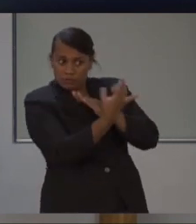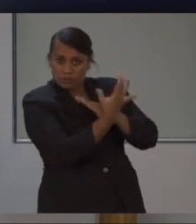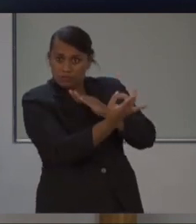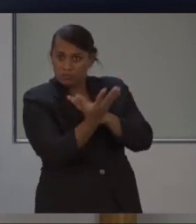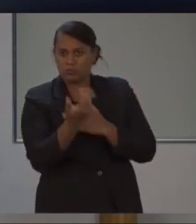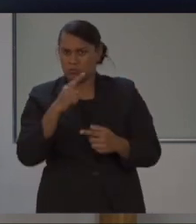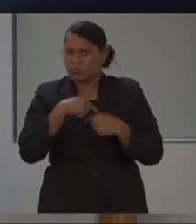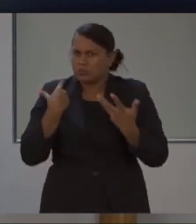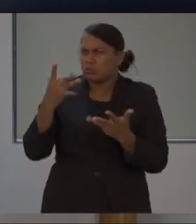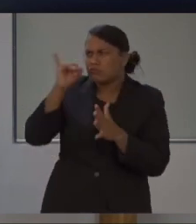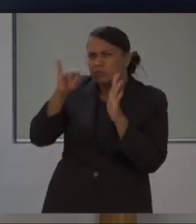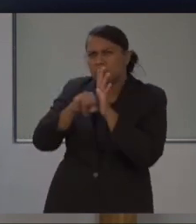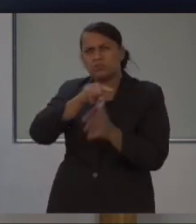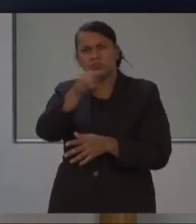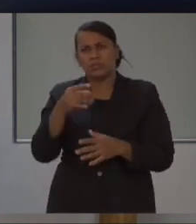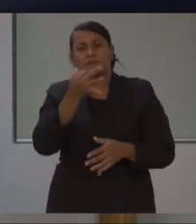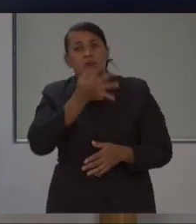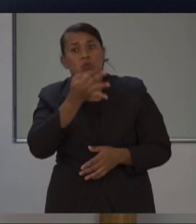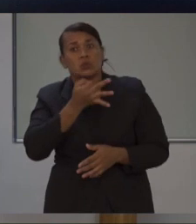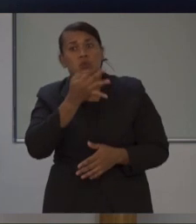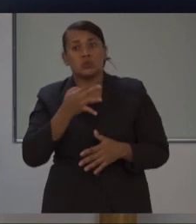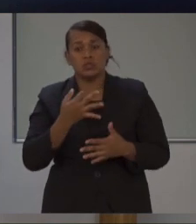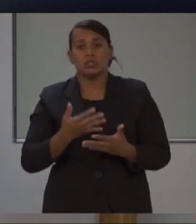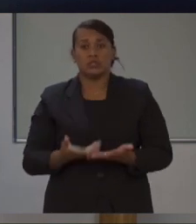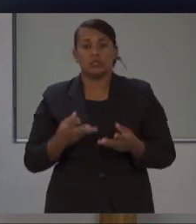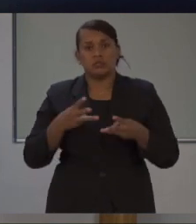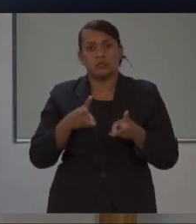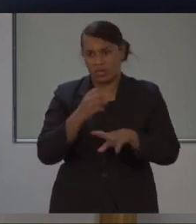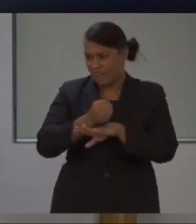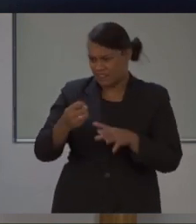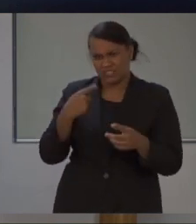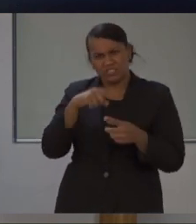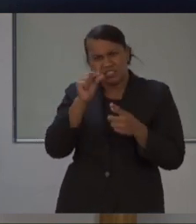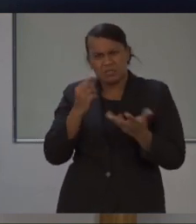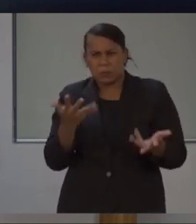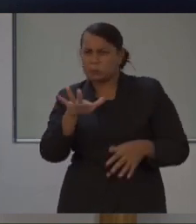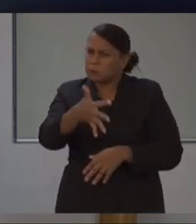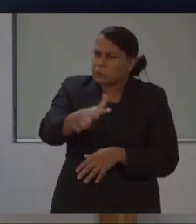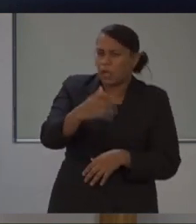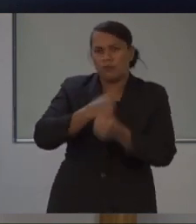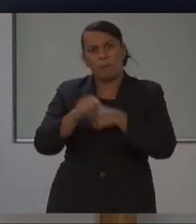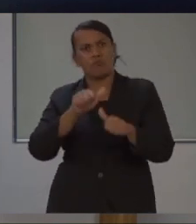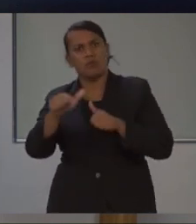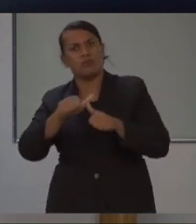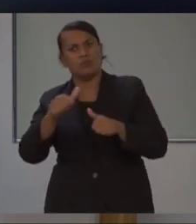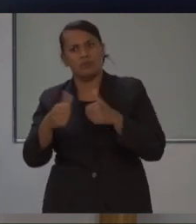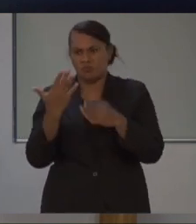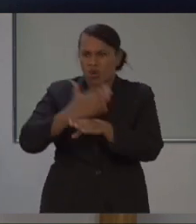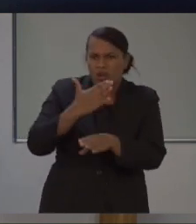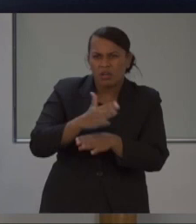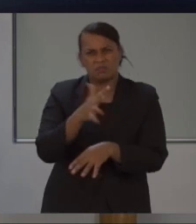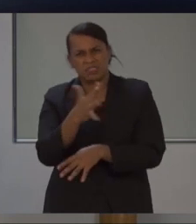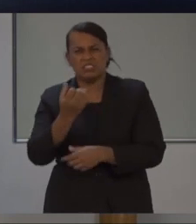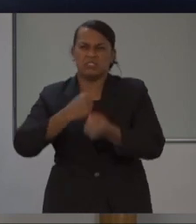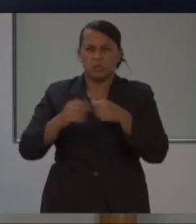few safe ways we can return some measure of normalcy to our society. But it's important we